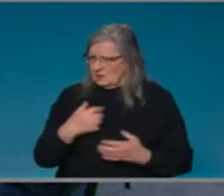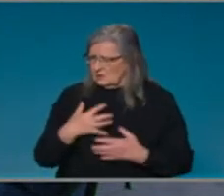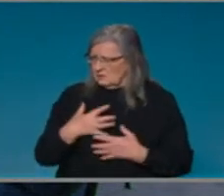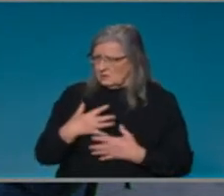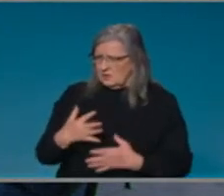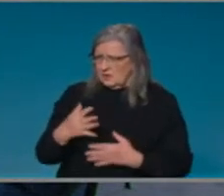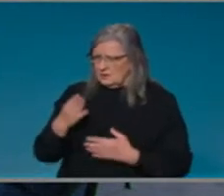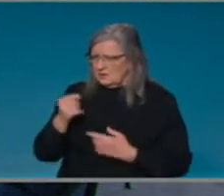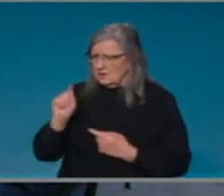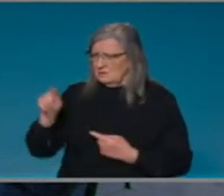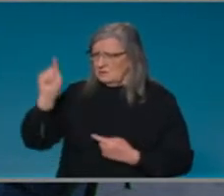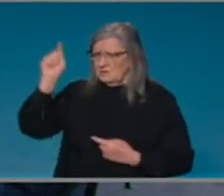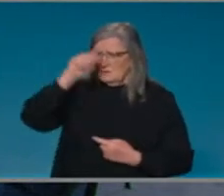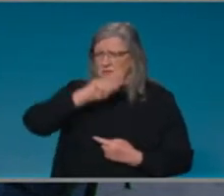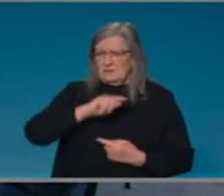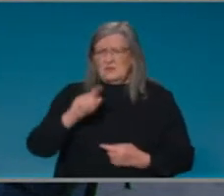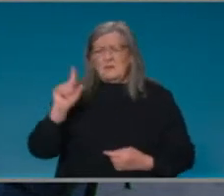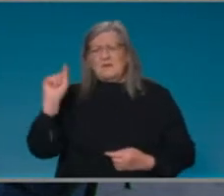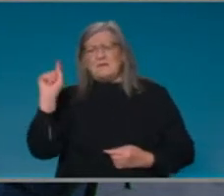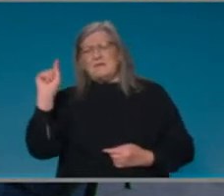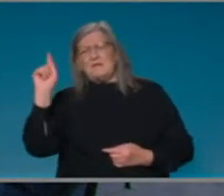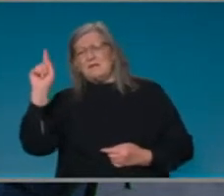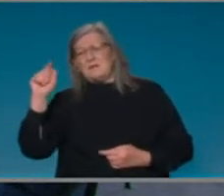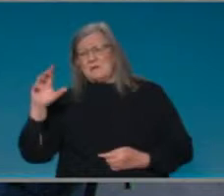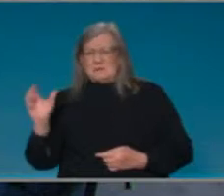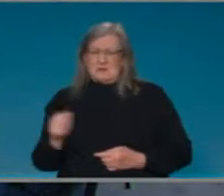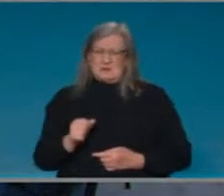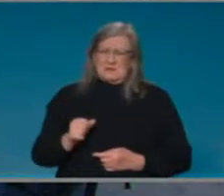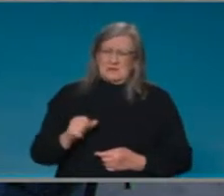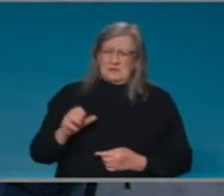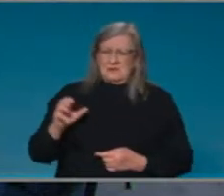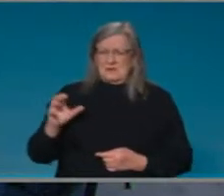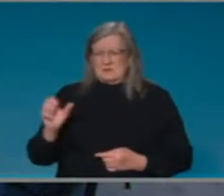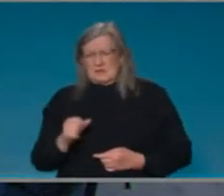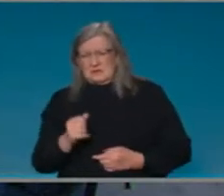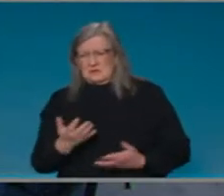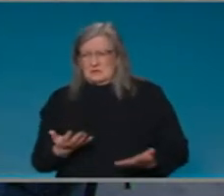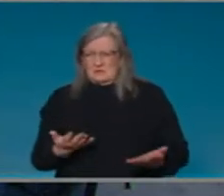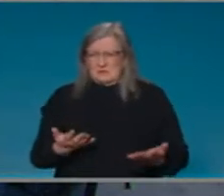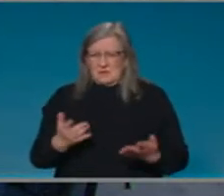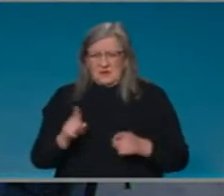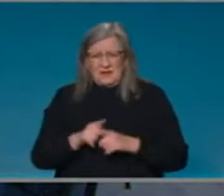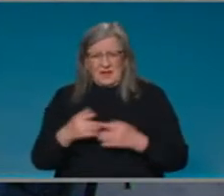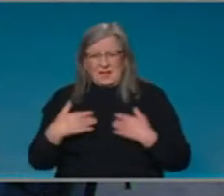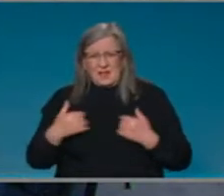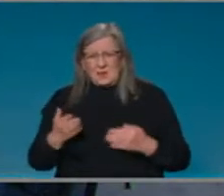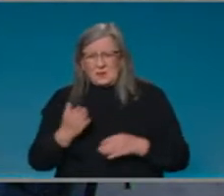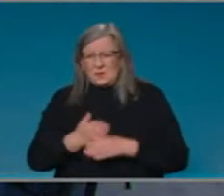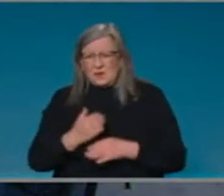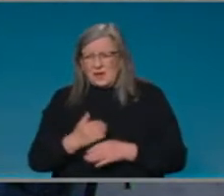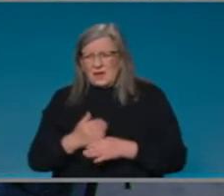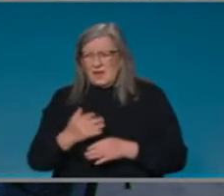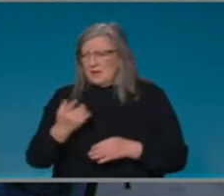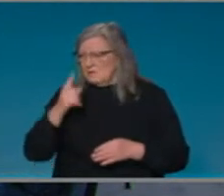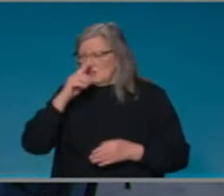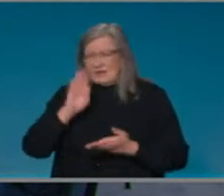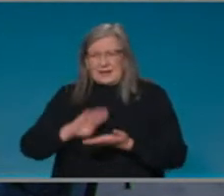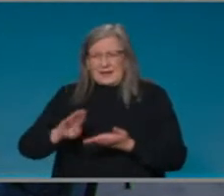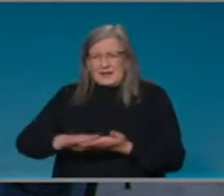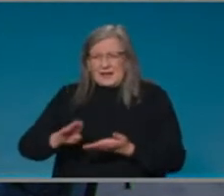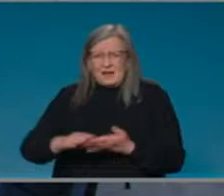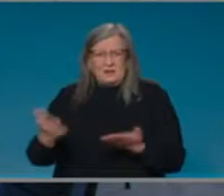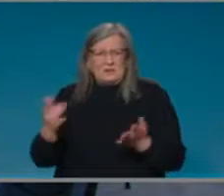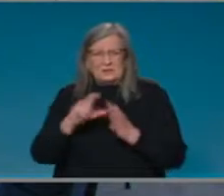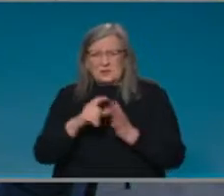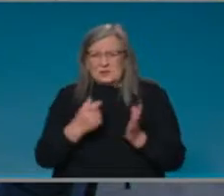vaccinations for health workers, uh, hospitals, whether it's cleaners or doctors or whatever, given that that seems